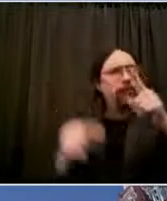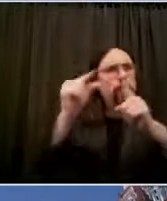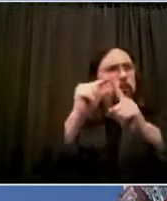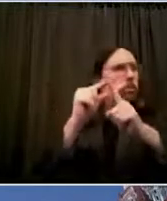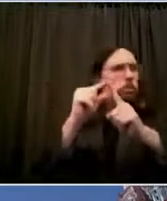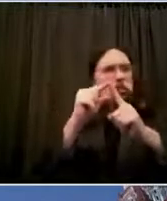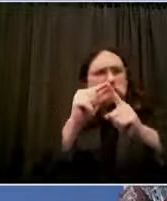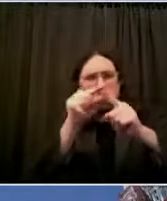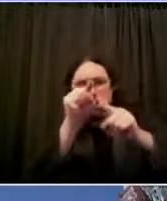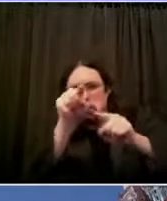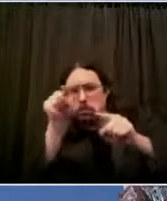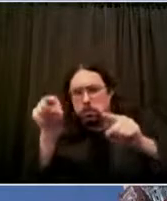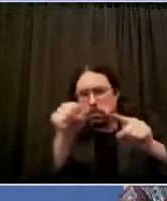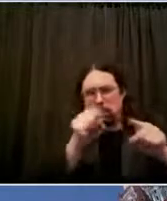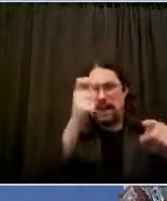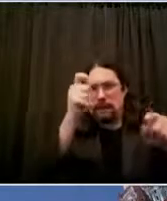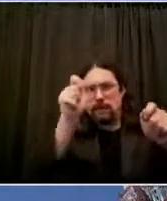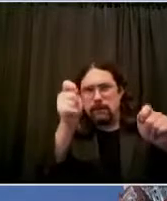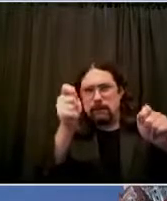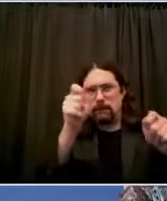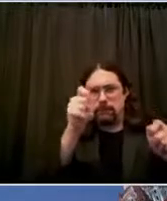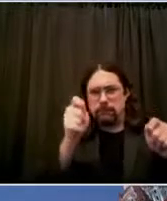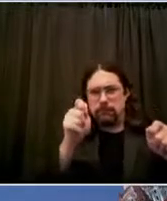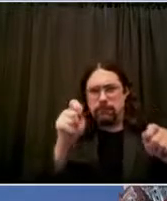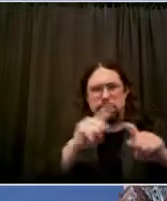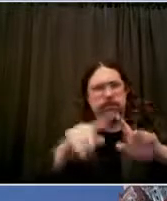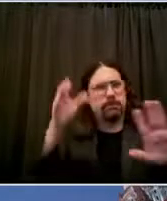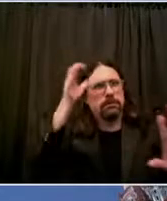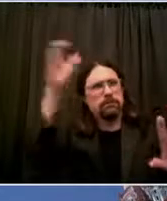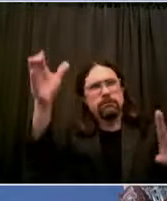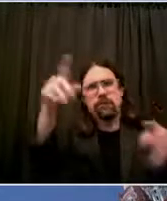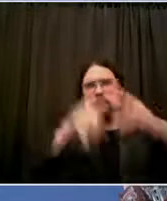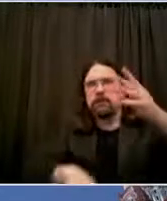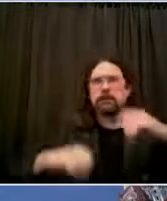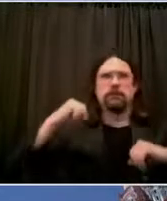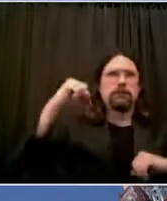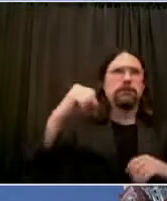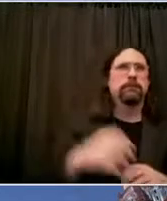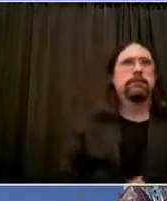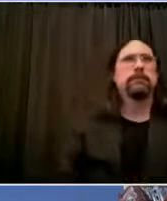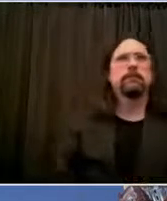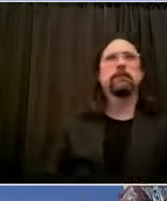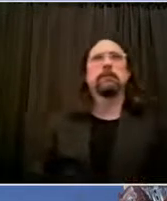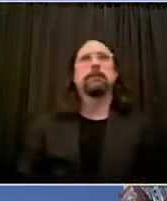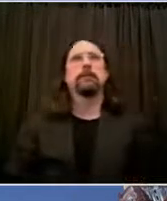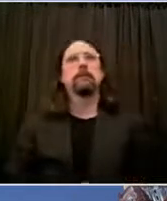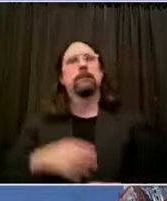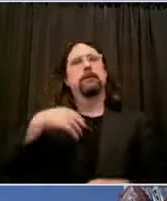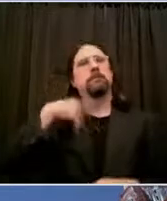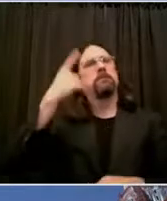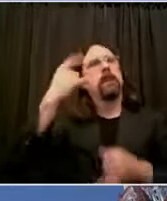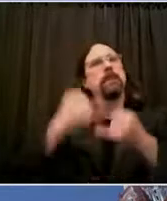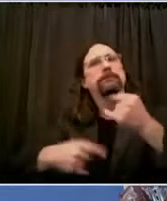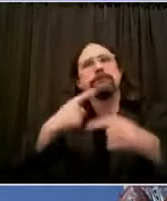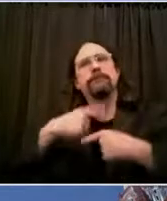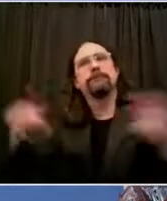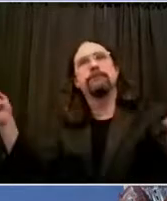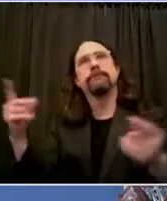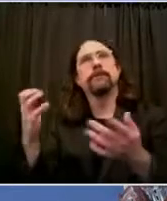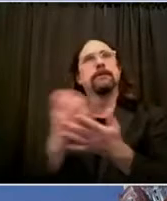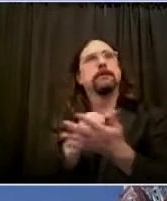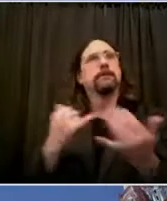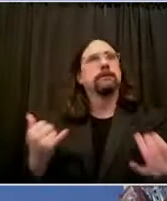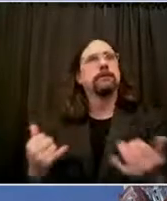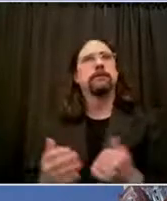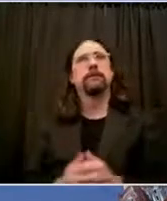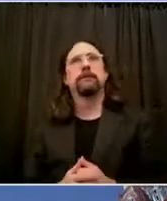Finally, everything that we're dealing with is against the backdrop of this battle against the coronavirus. The pain that people are feeling